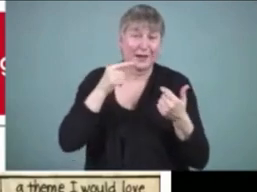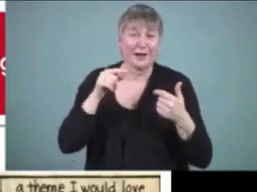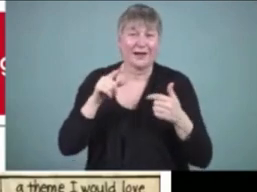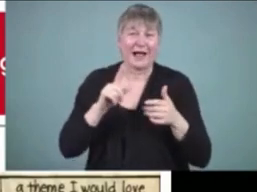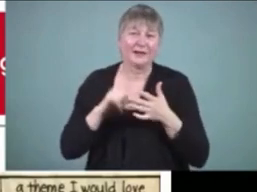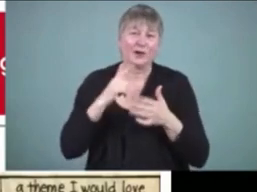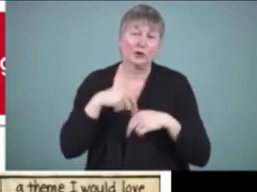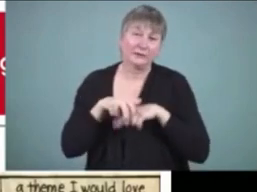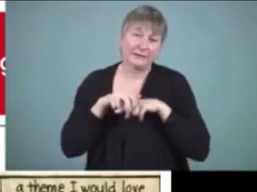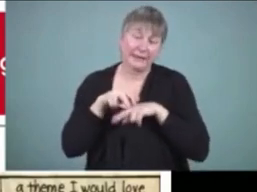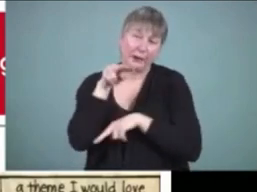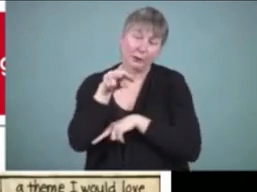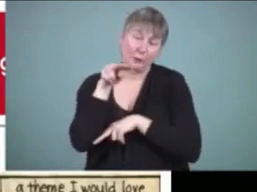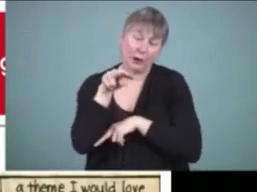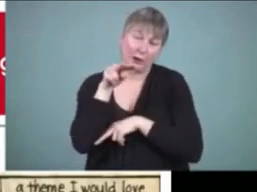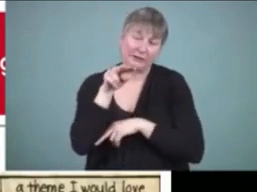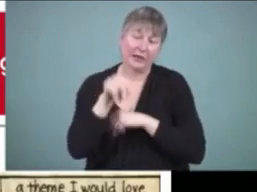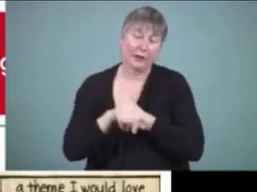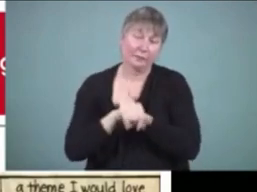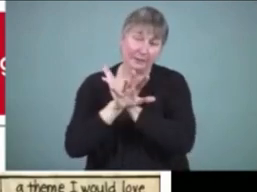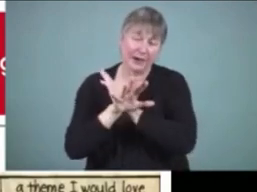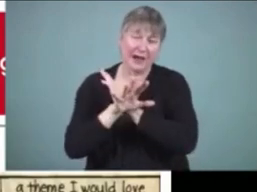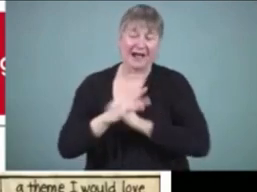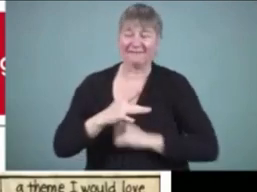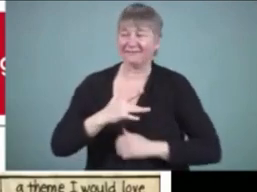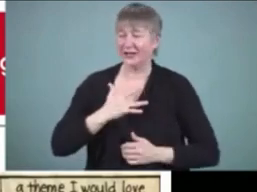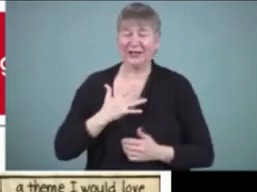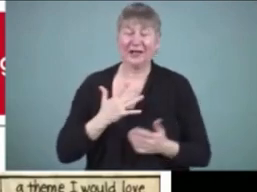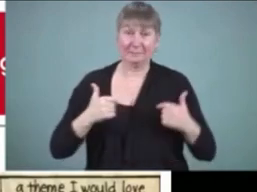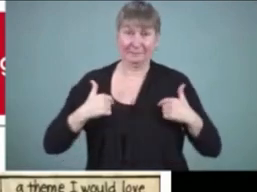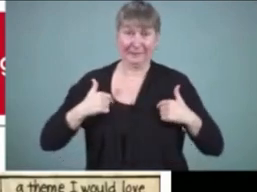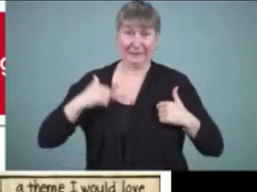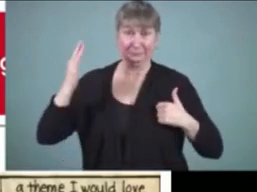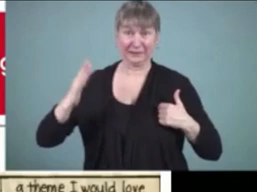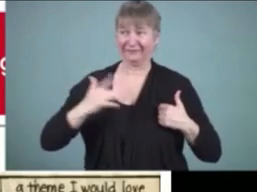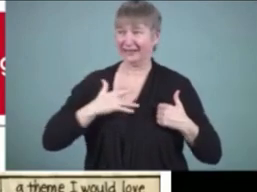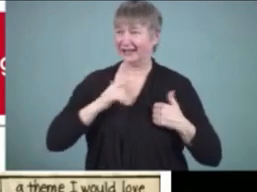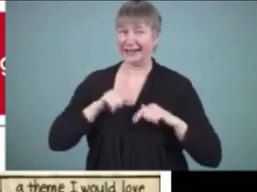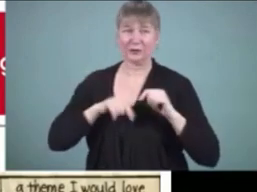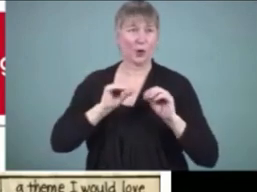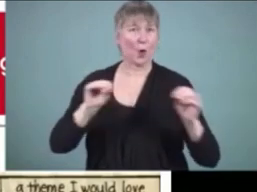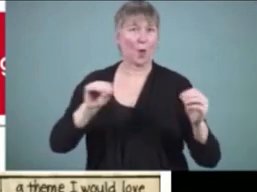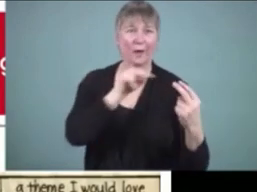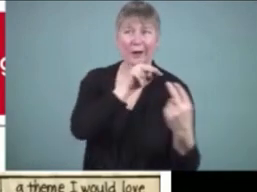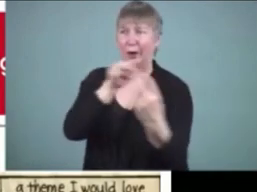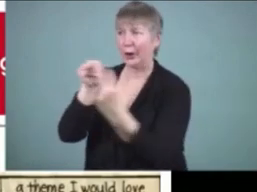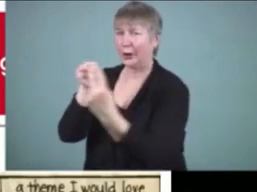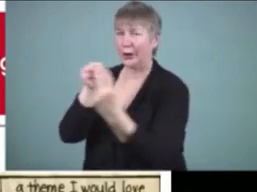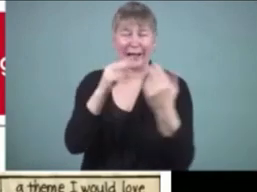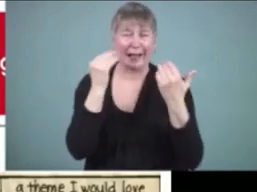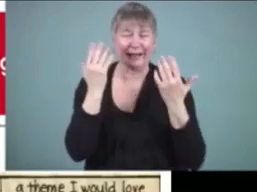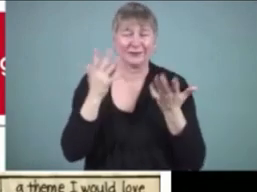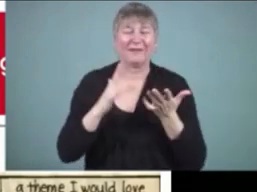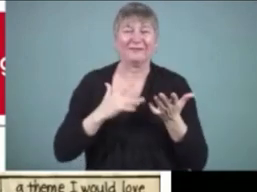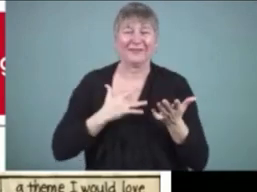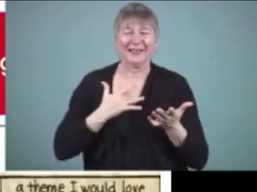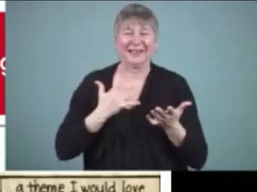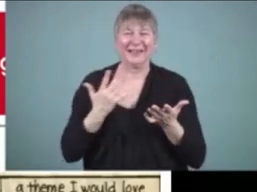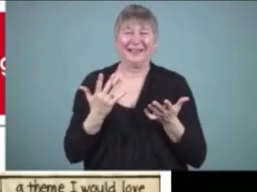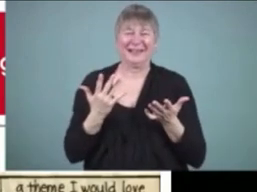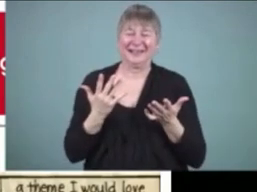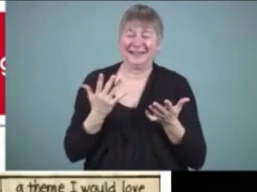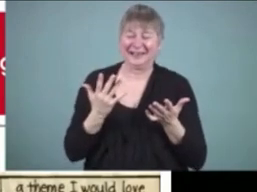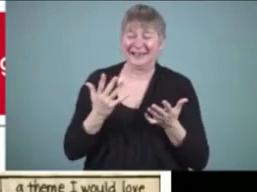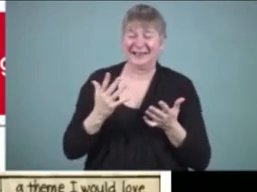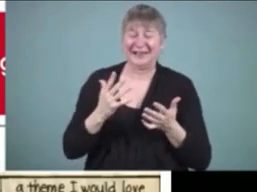webinar. It's so off. It just always feels so weird to me when I can't see your faces. This reminds me of the way in which I was